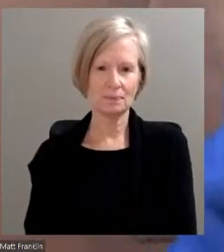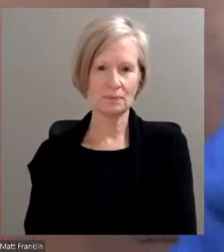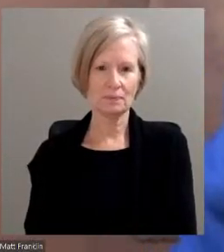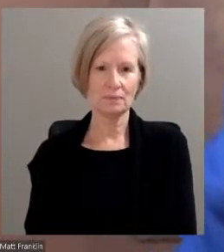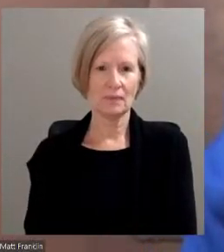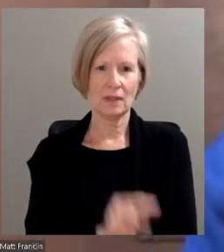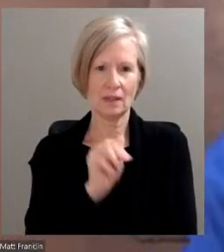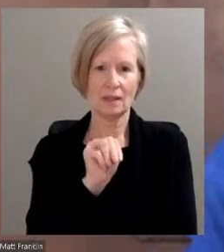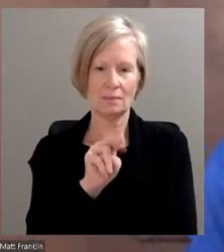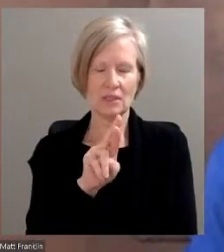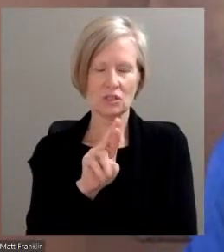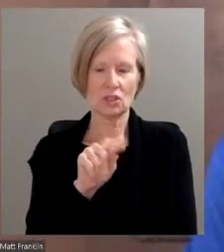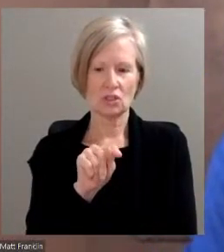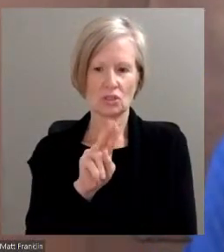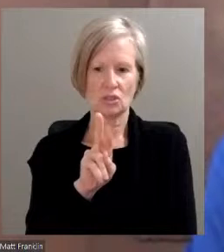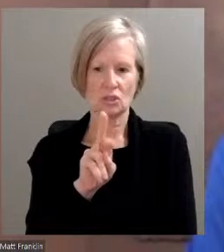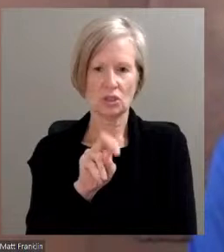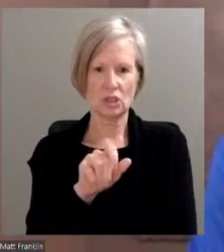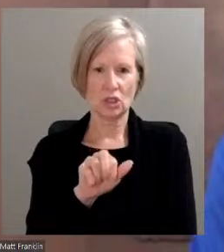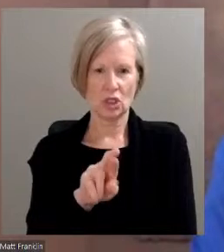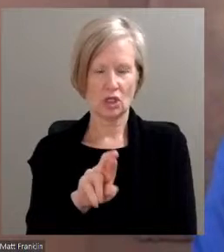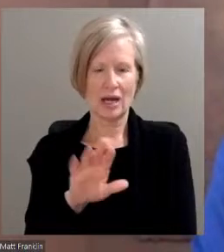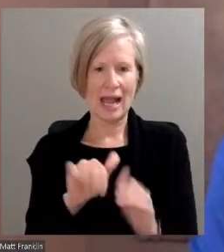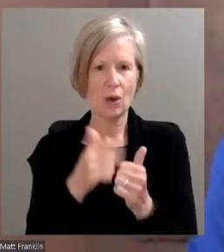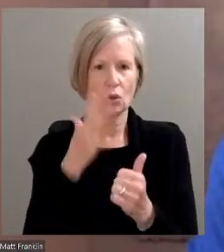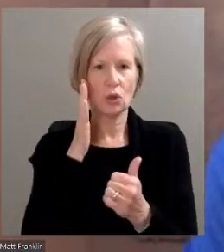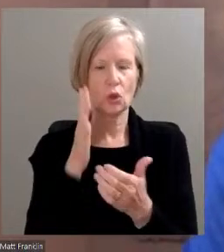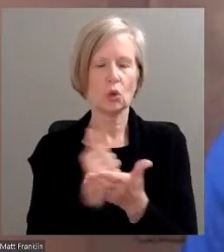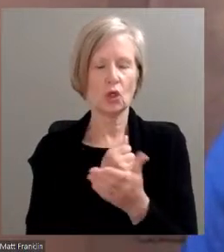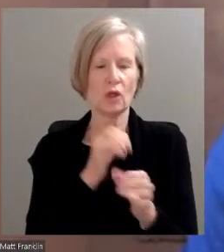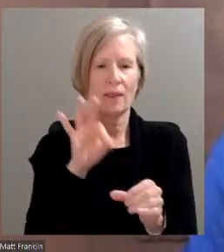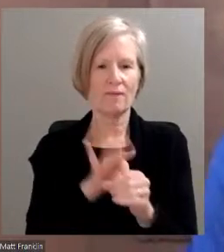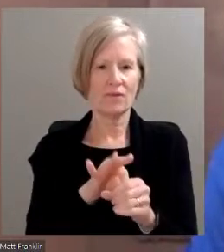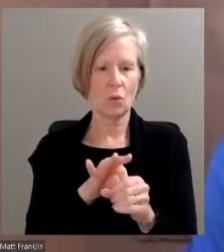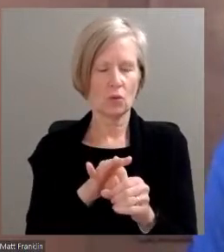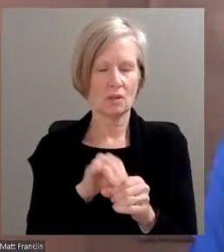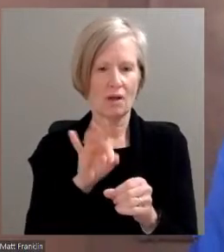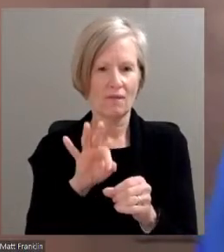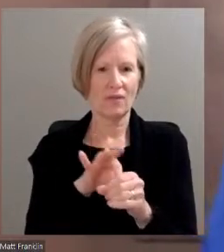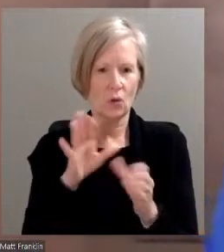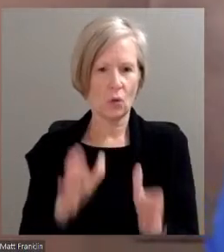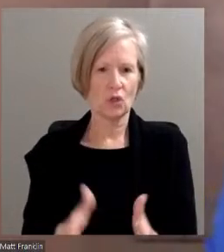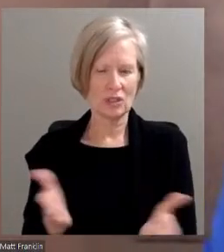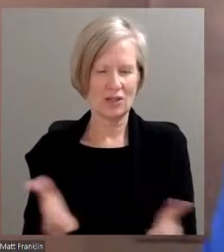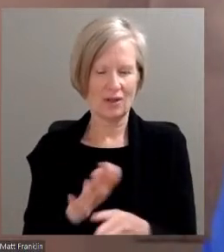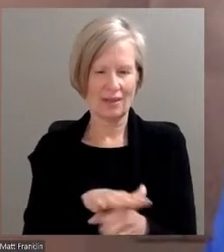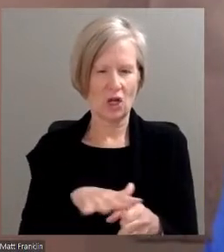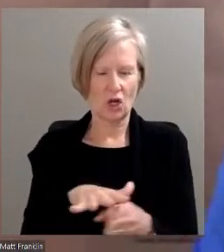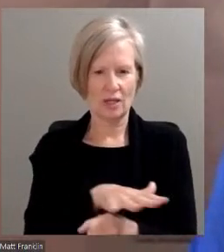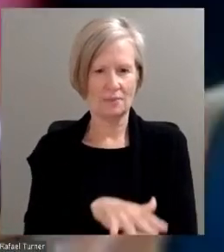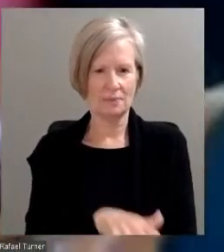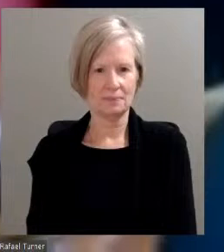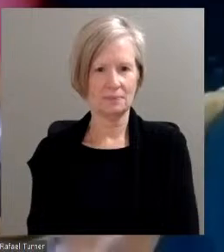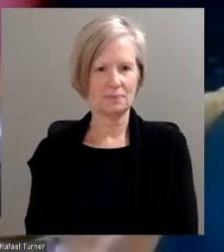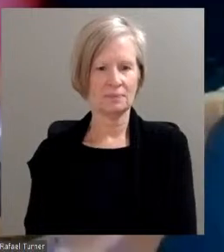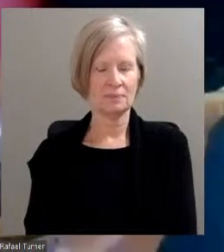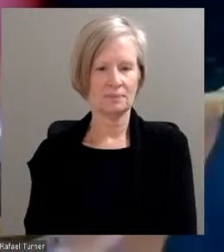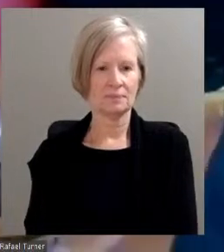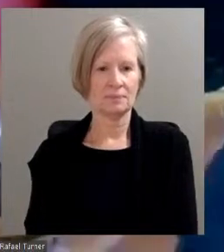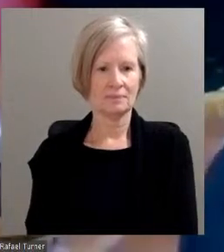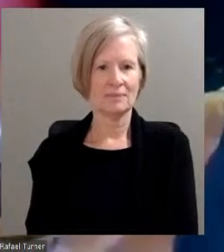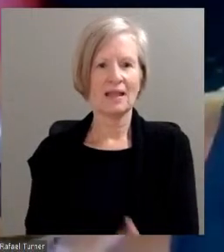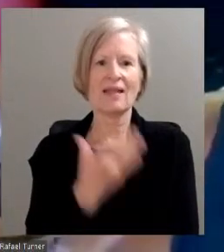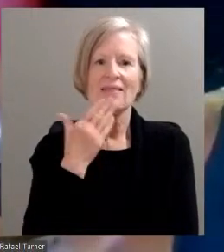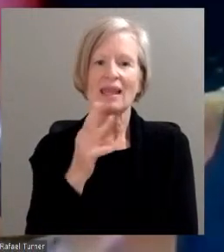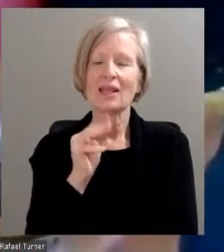So you have two minutes, what are you doing to earn the vote of voters in our area? Thanks, Matt.